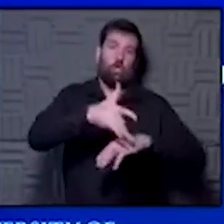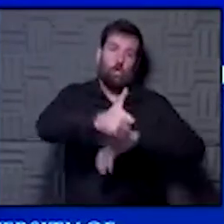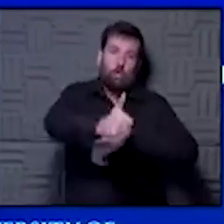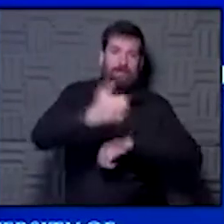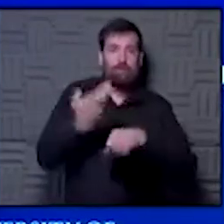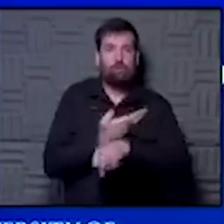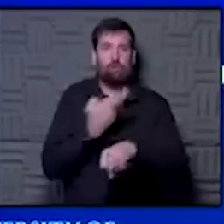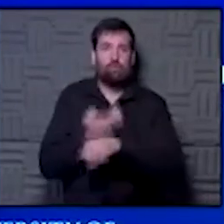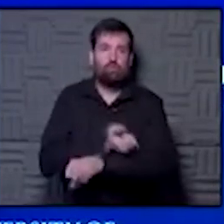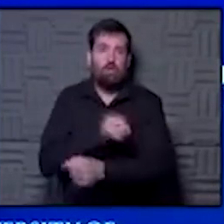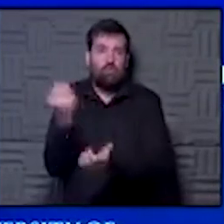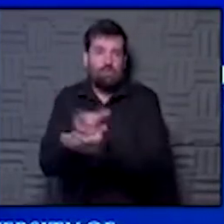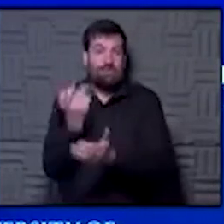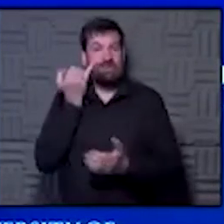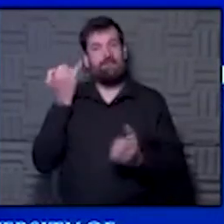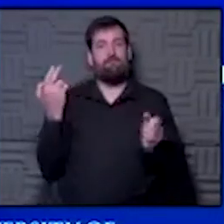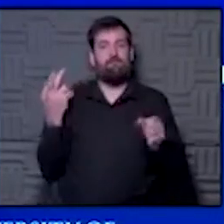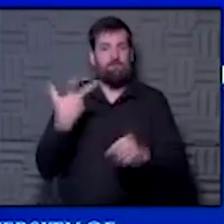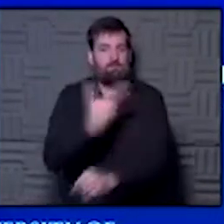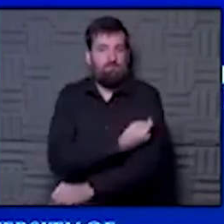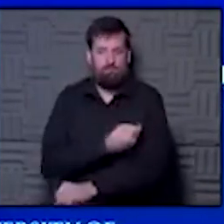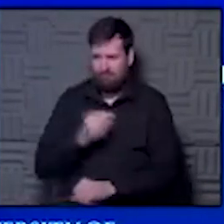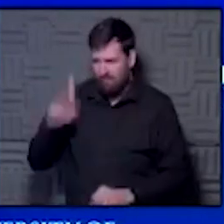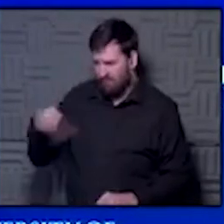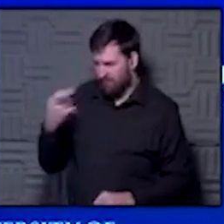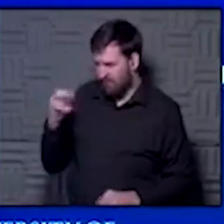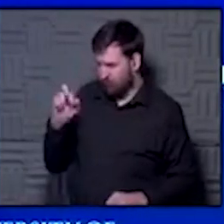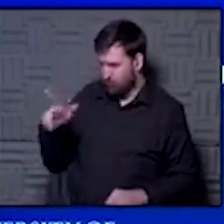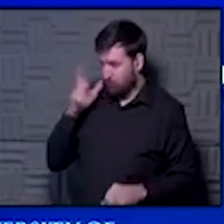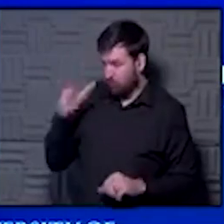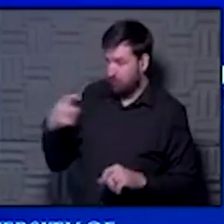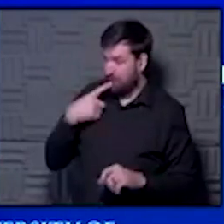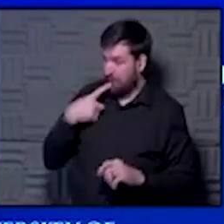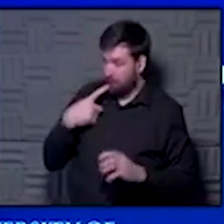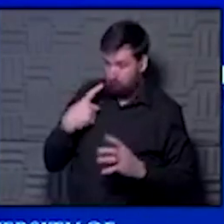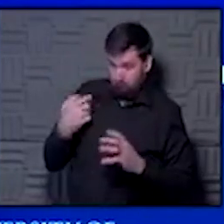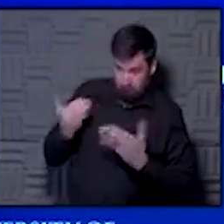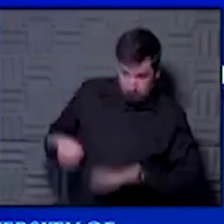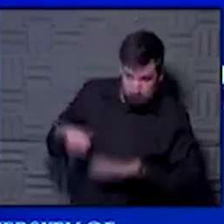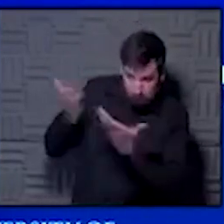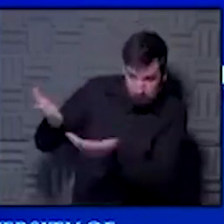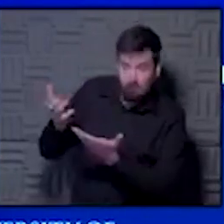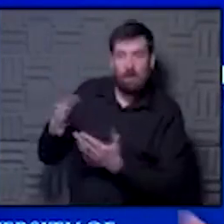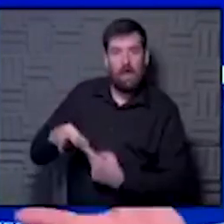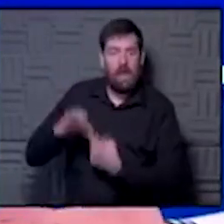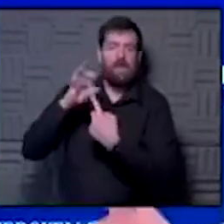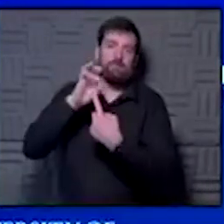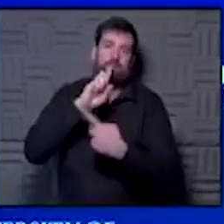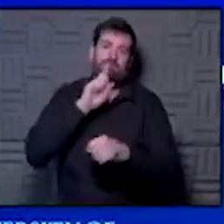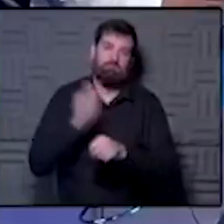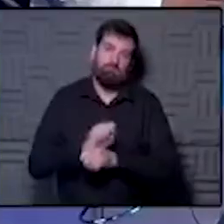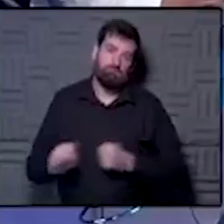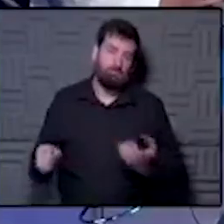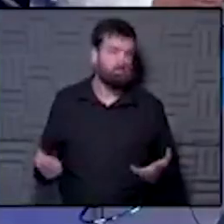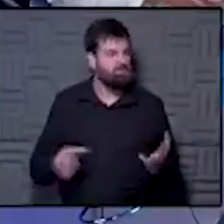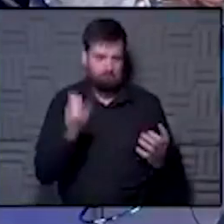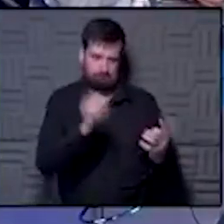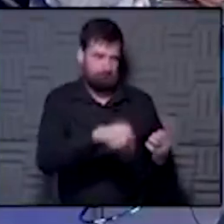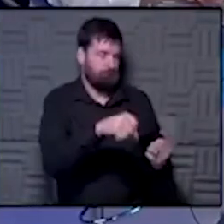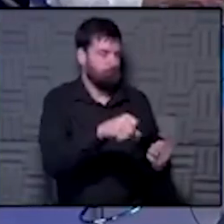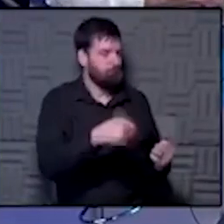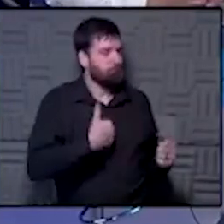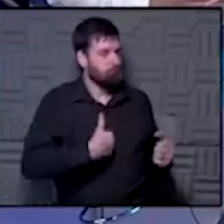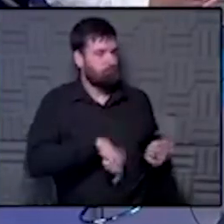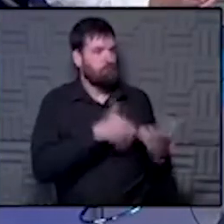providing, quote, the data looks positive. I don't think Pfizer would have said that if they didn't have an interim analysis that suggests that they're hopeful about their data. Yeah, absolutely. And we already